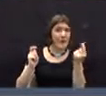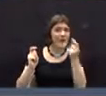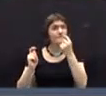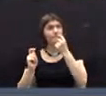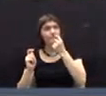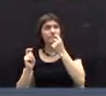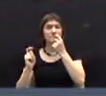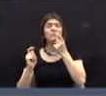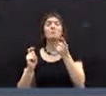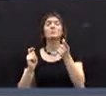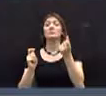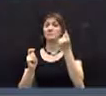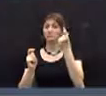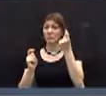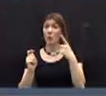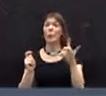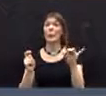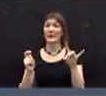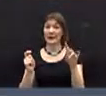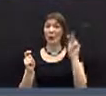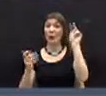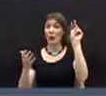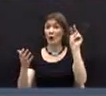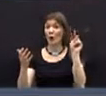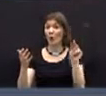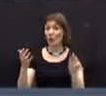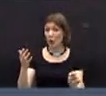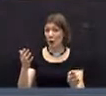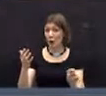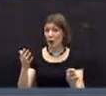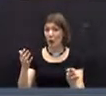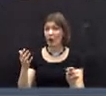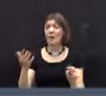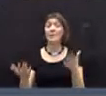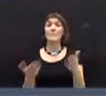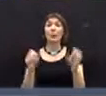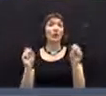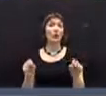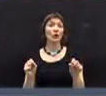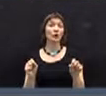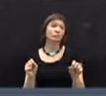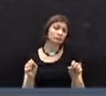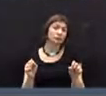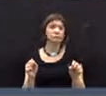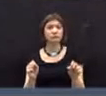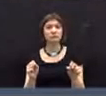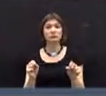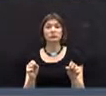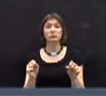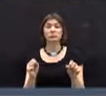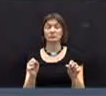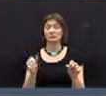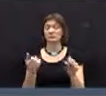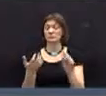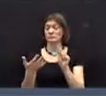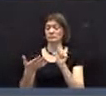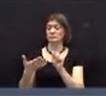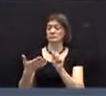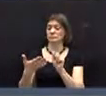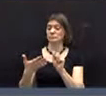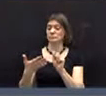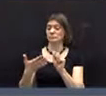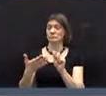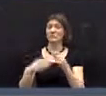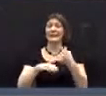that included both delay of or actually removing from the budget